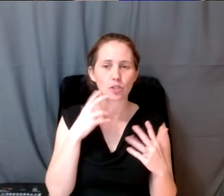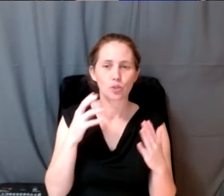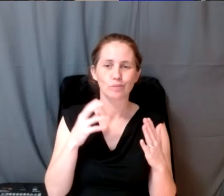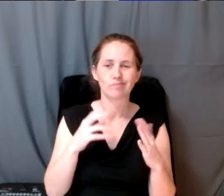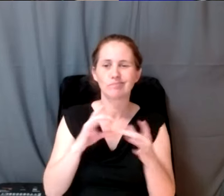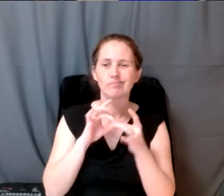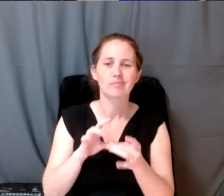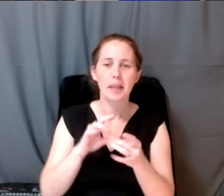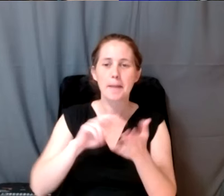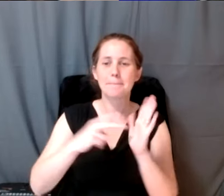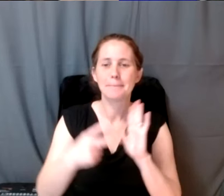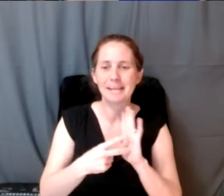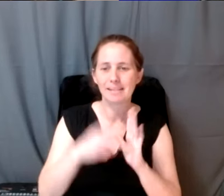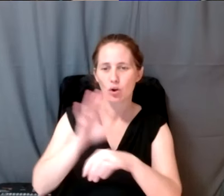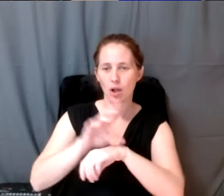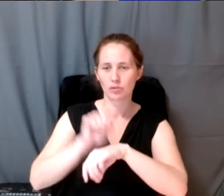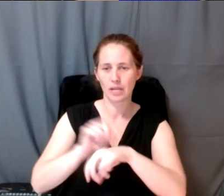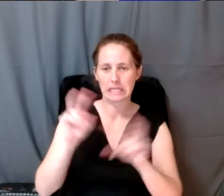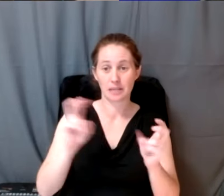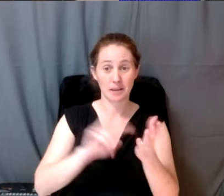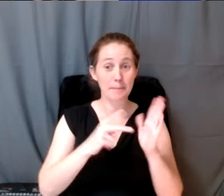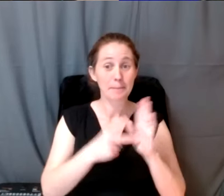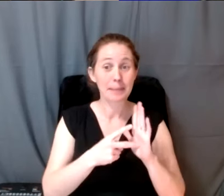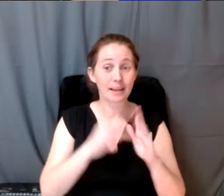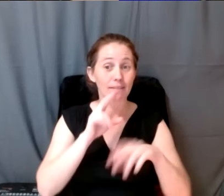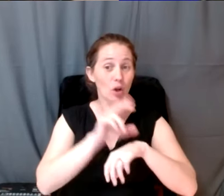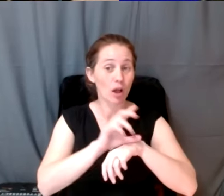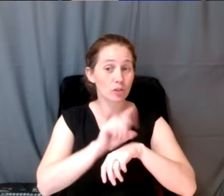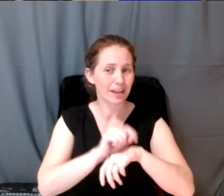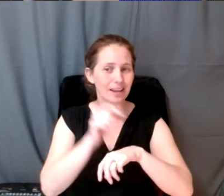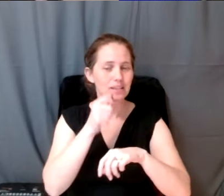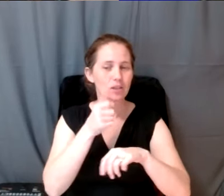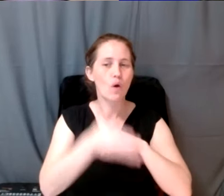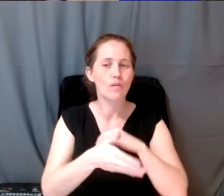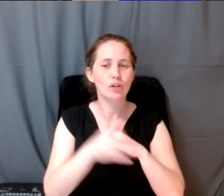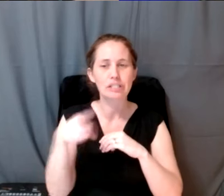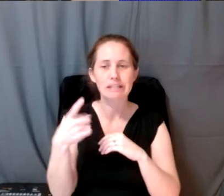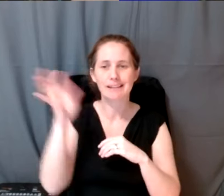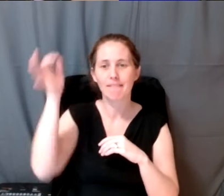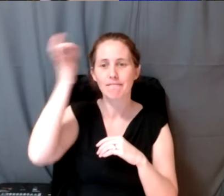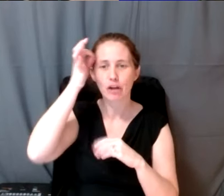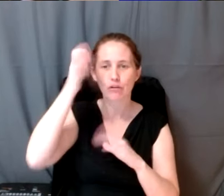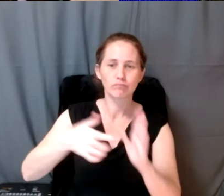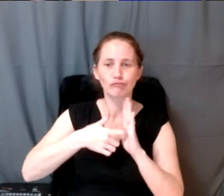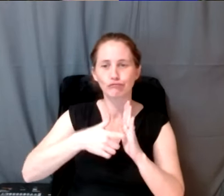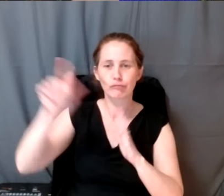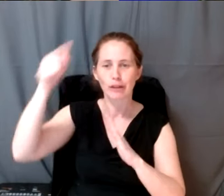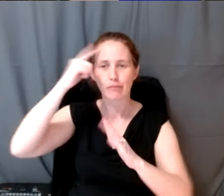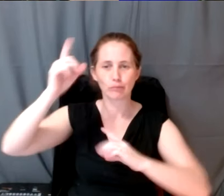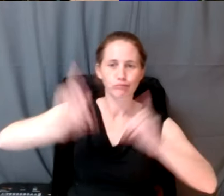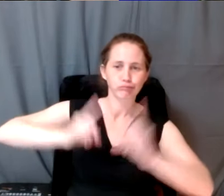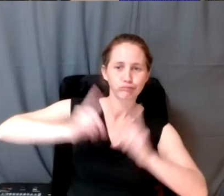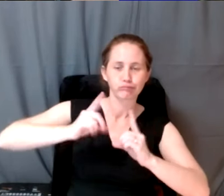calls meaningful consultation. Now, meaningful consultation goes beyond the bounds of kind of federally mandated government-to-government